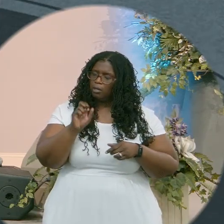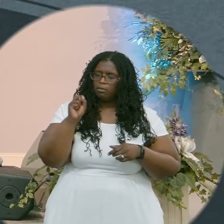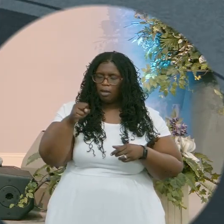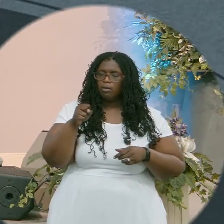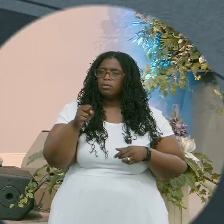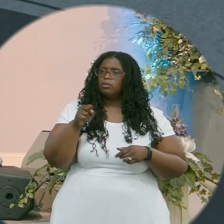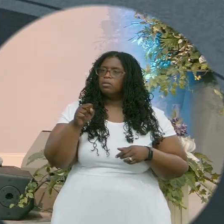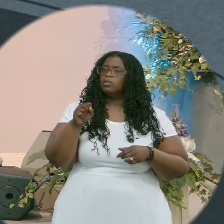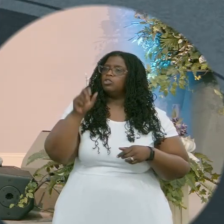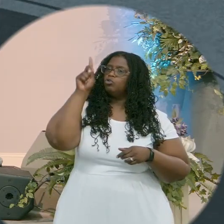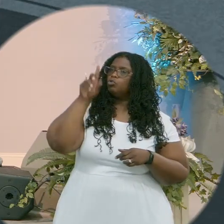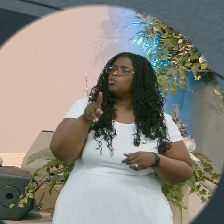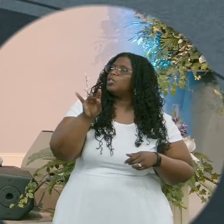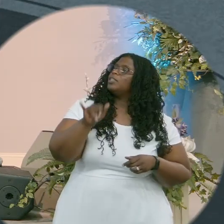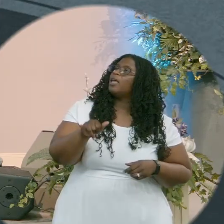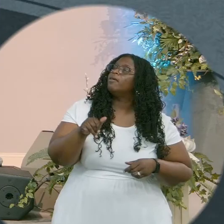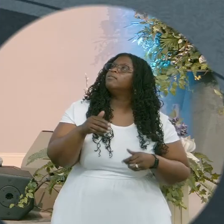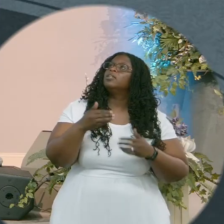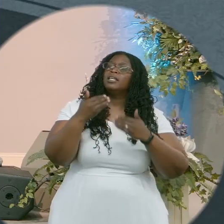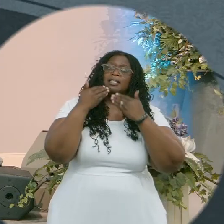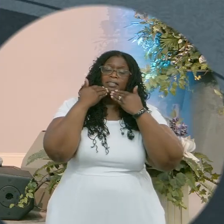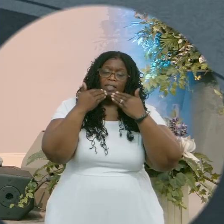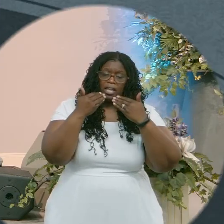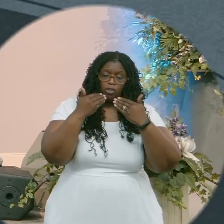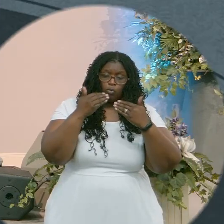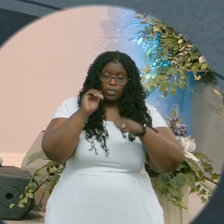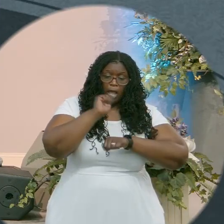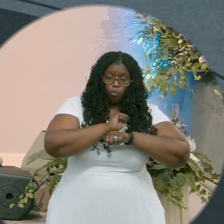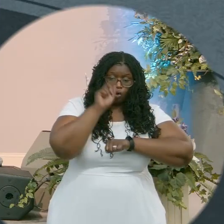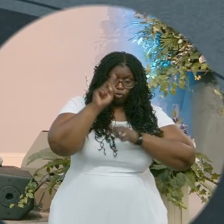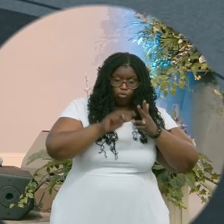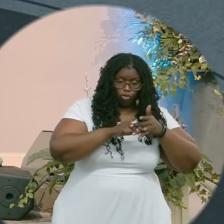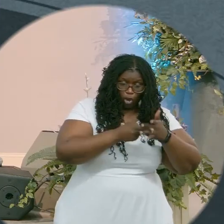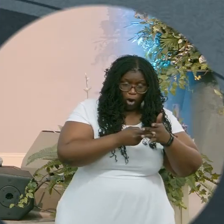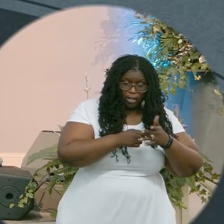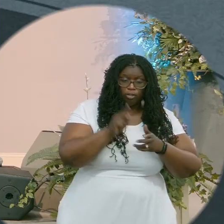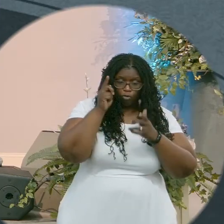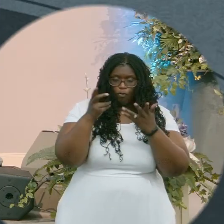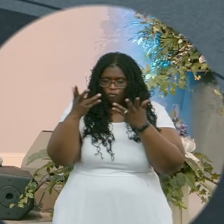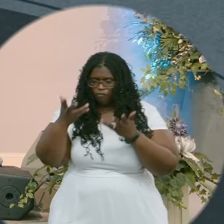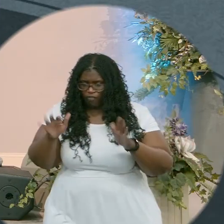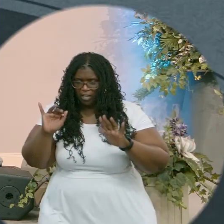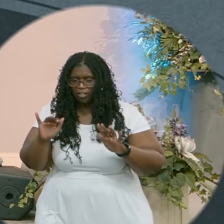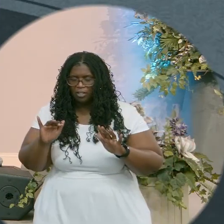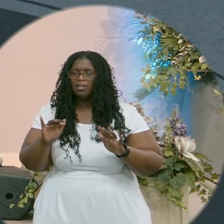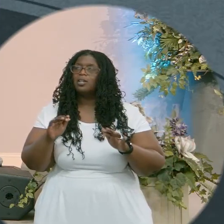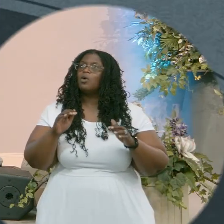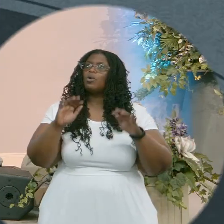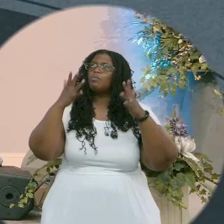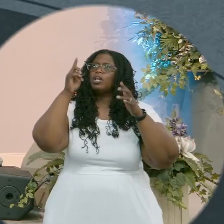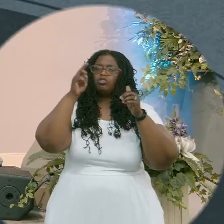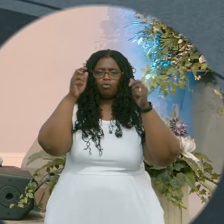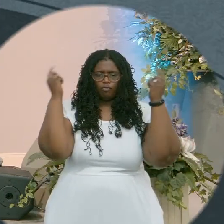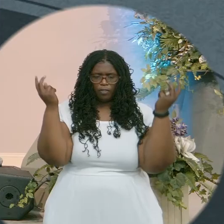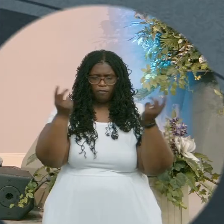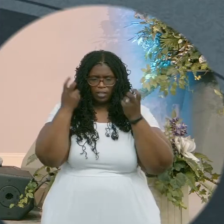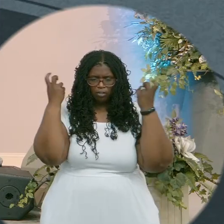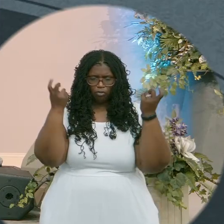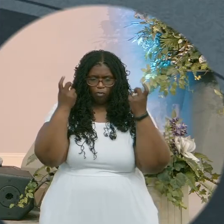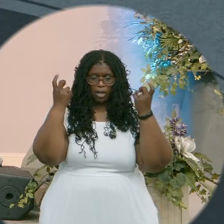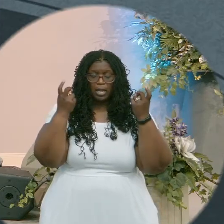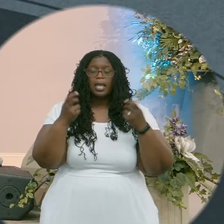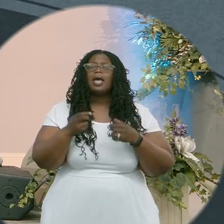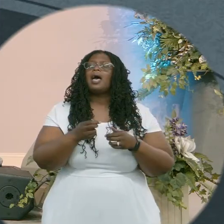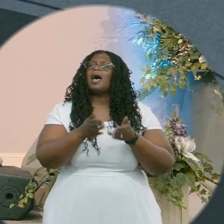God we thank you for finishing that which you started and God we praise you for the victory. God I declare a renewal